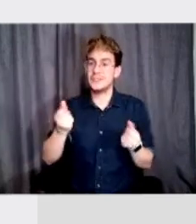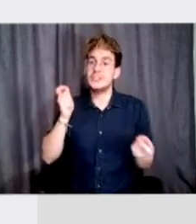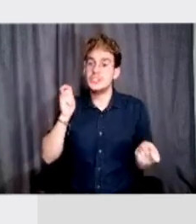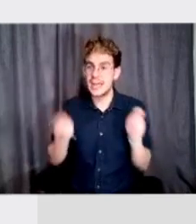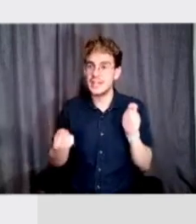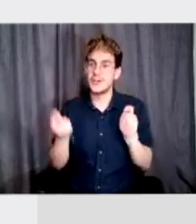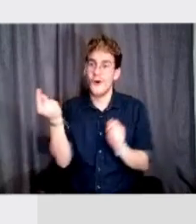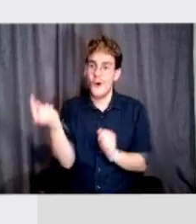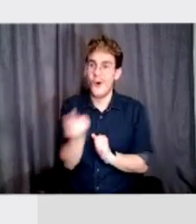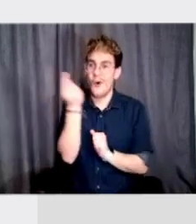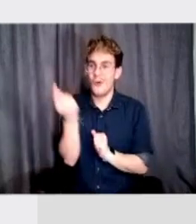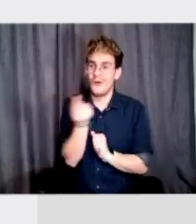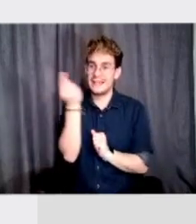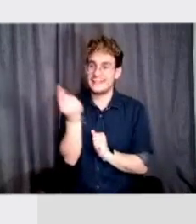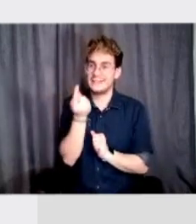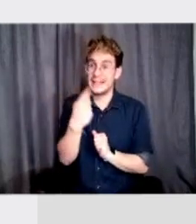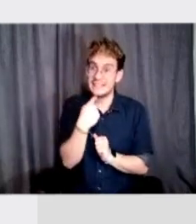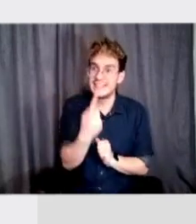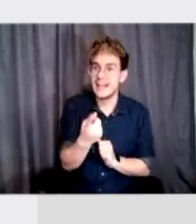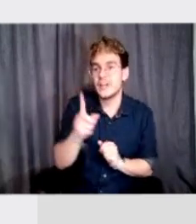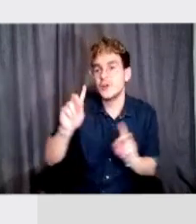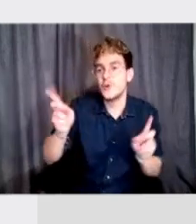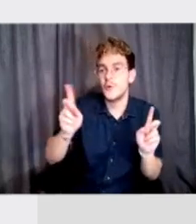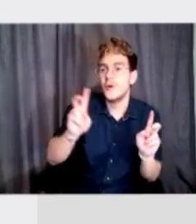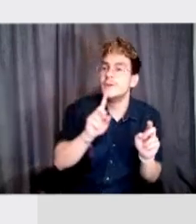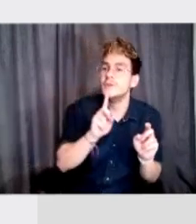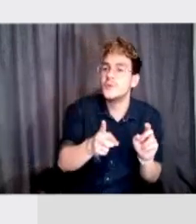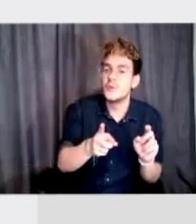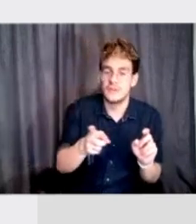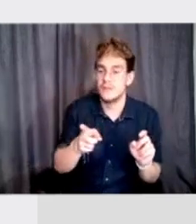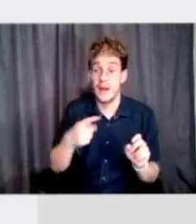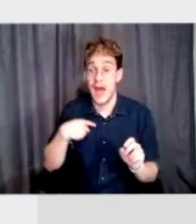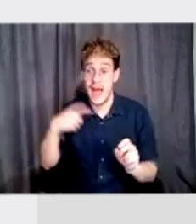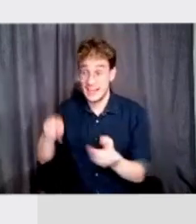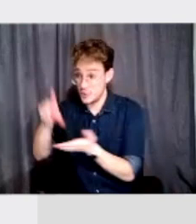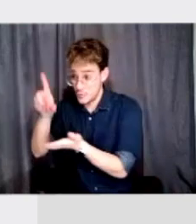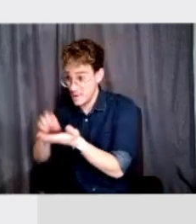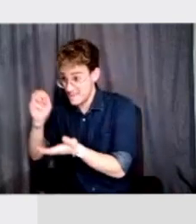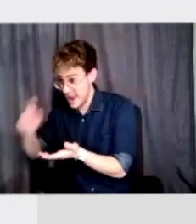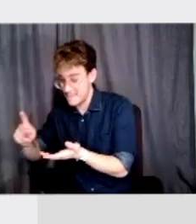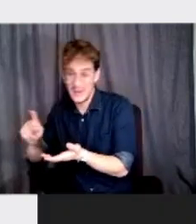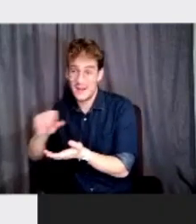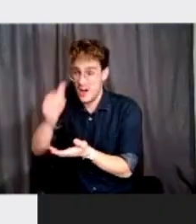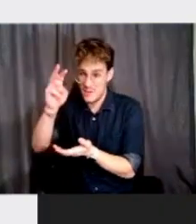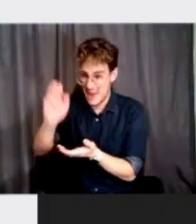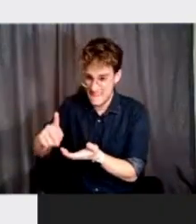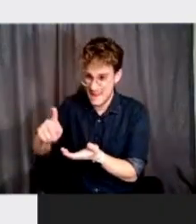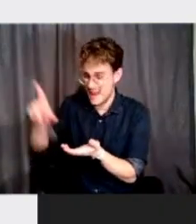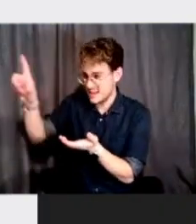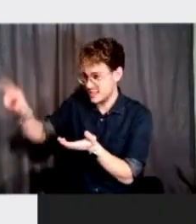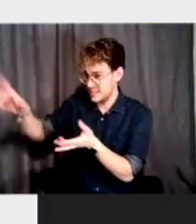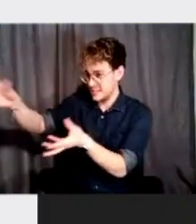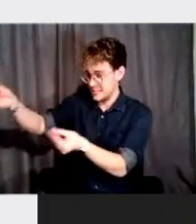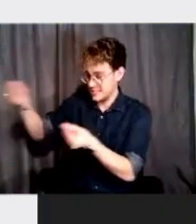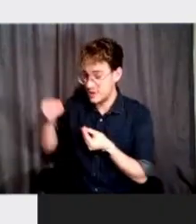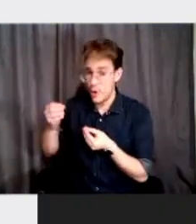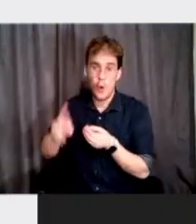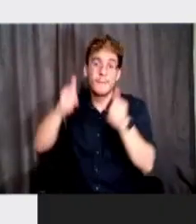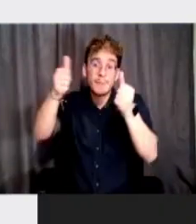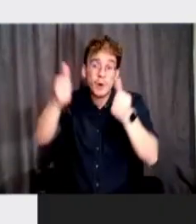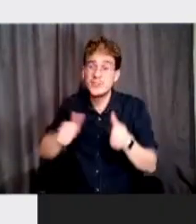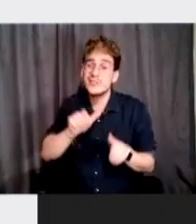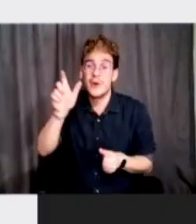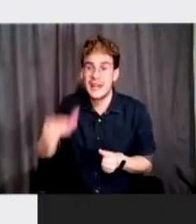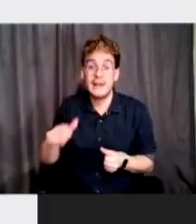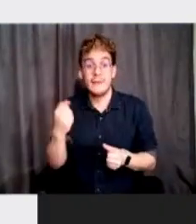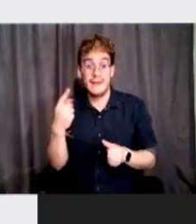all the time. It's telling you the truth. And therefore you don't need to print anything else, uh, to explain, uh, to people how, how things are working on